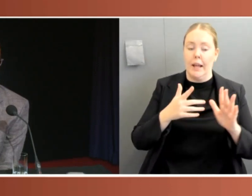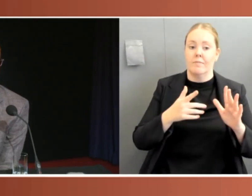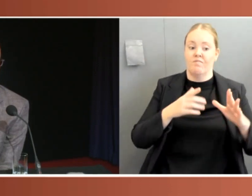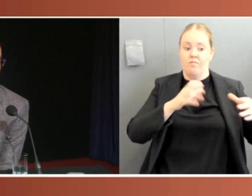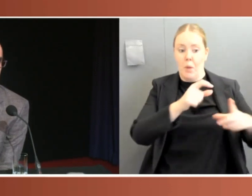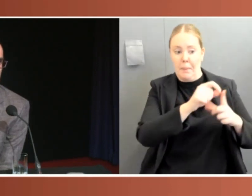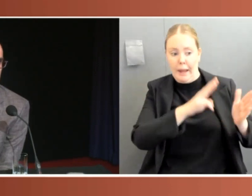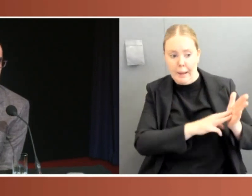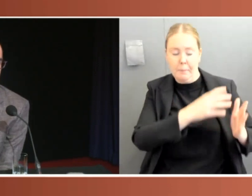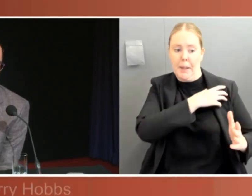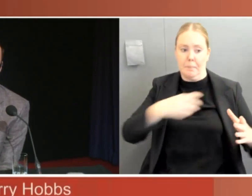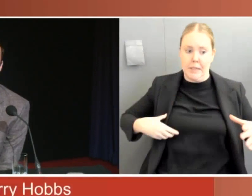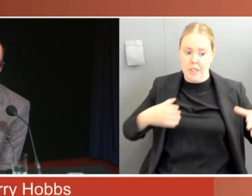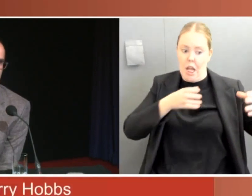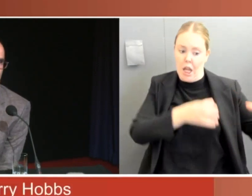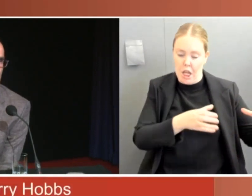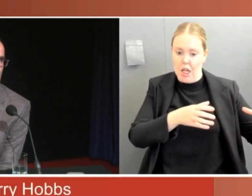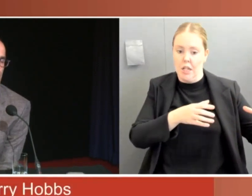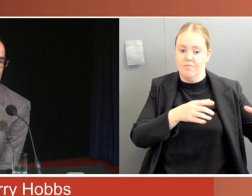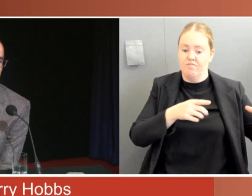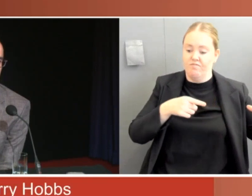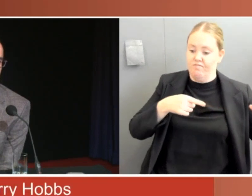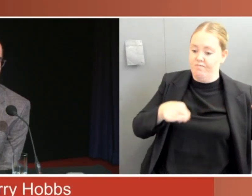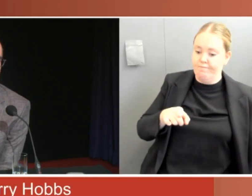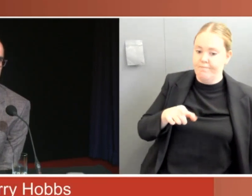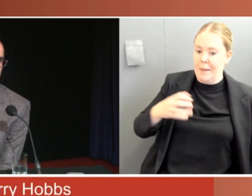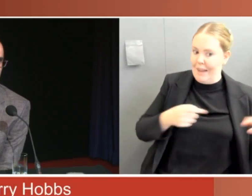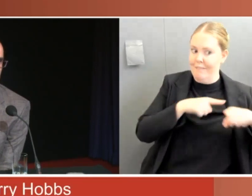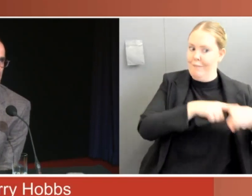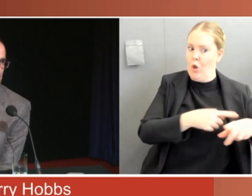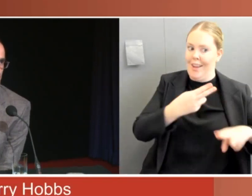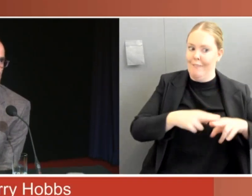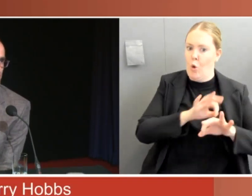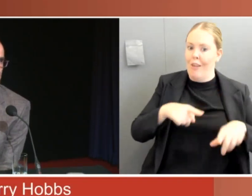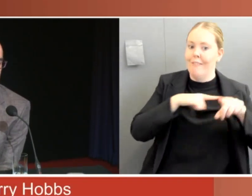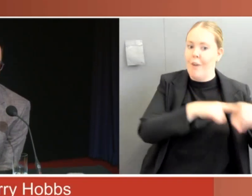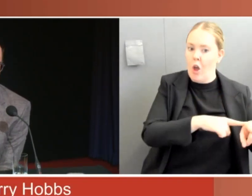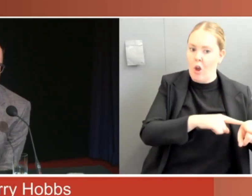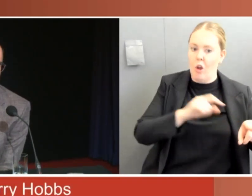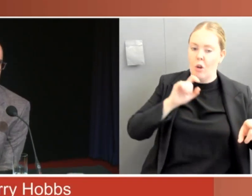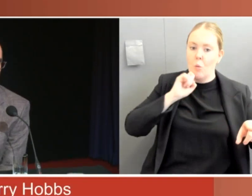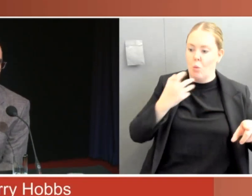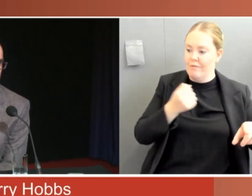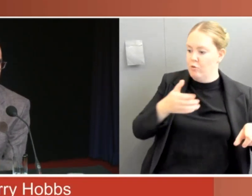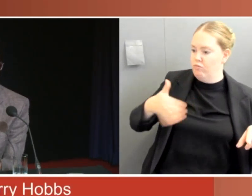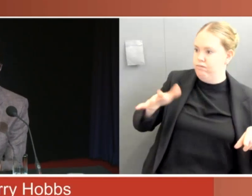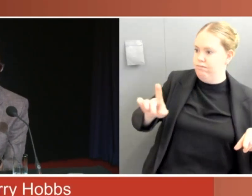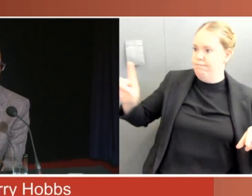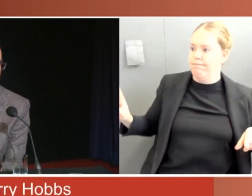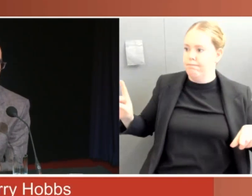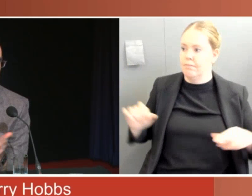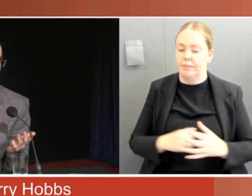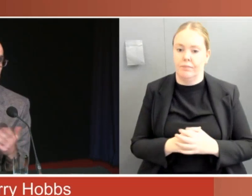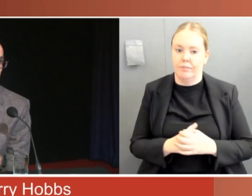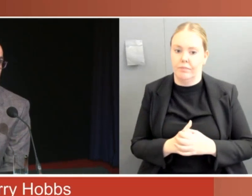more surreptitious ways. The Governor just said, I assume these would be announced publicly in the due course of things. They weren't. They could have done something